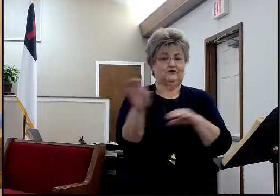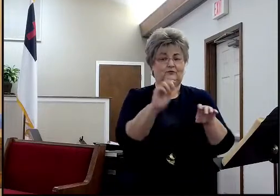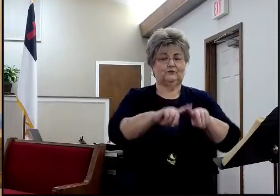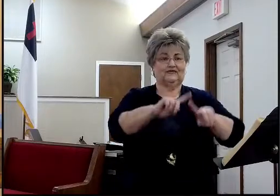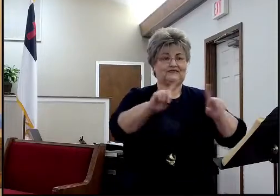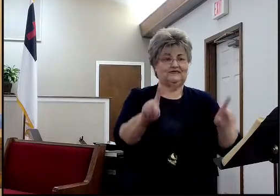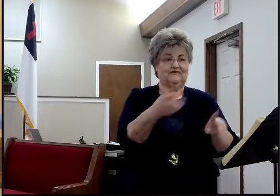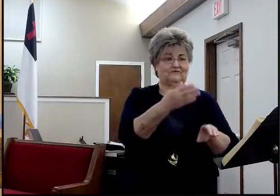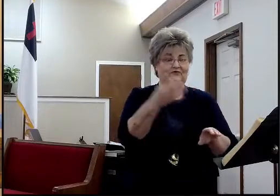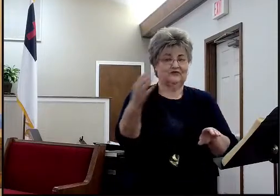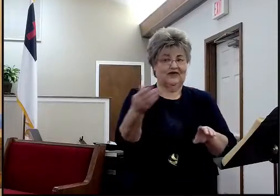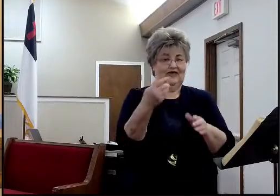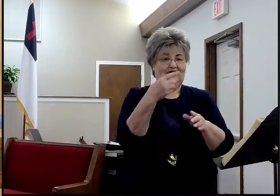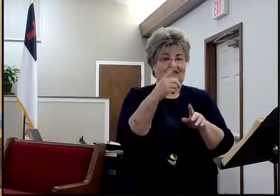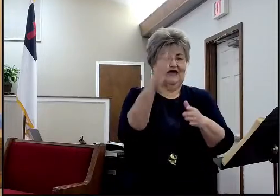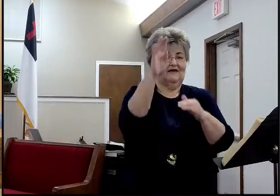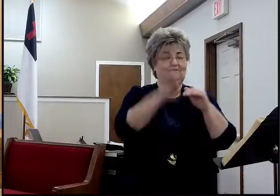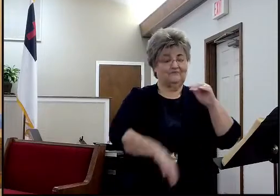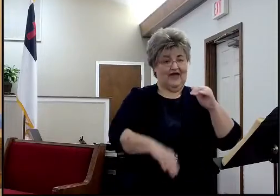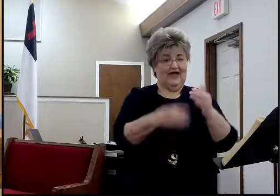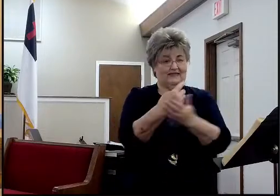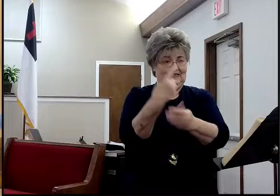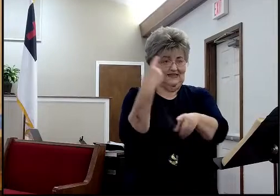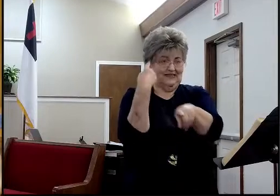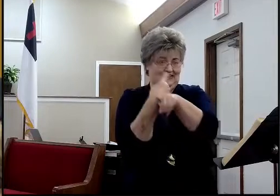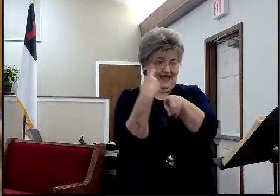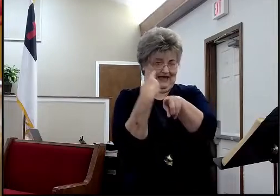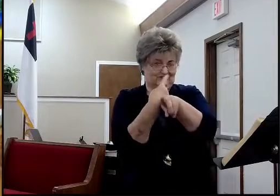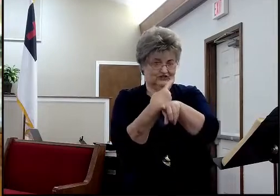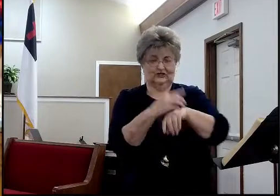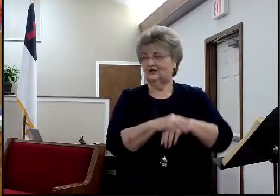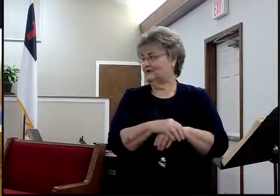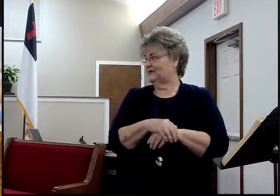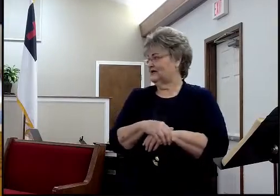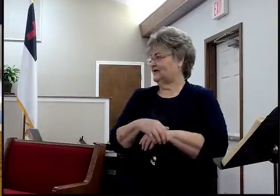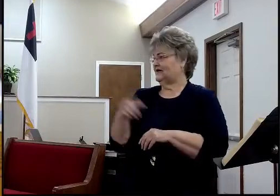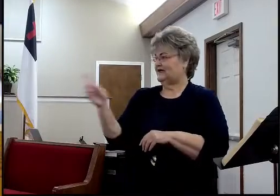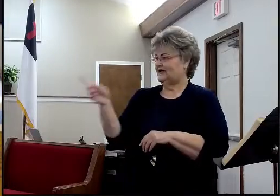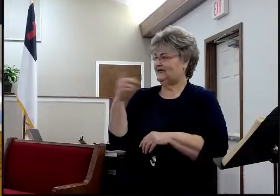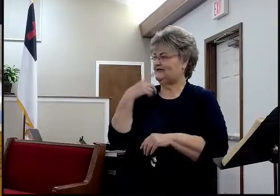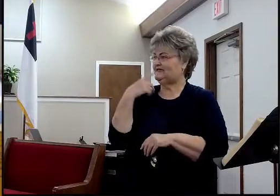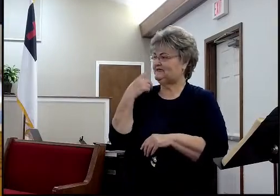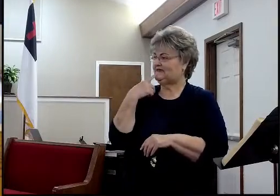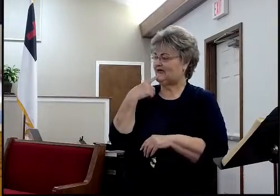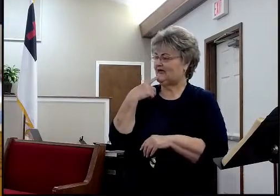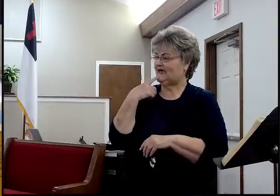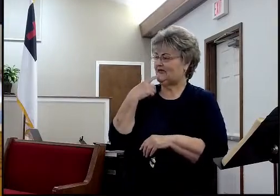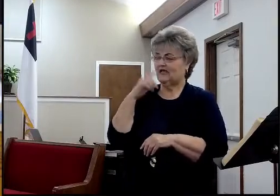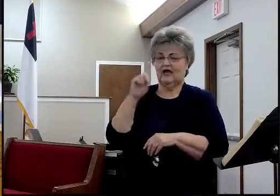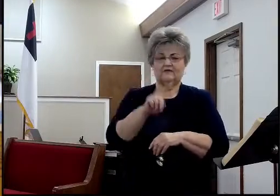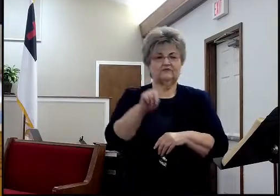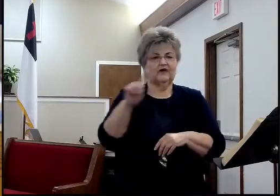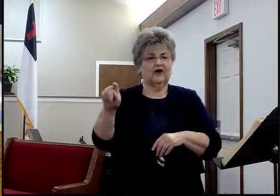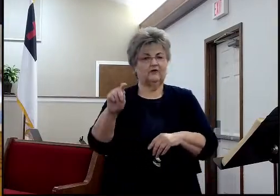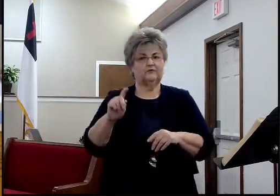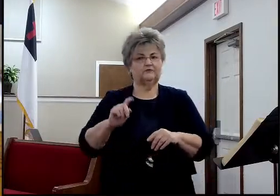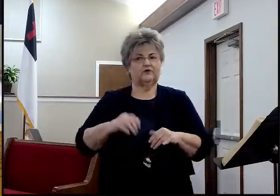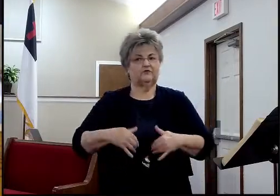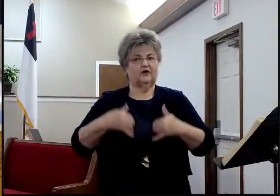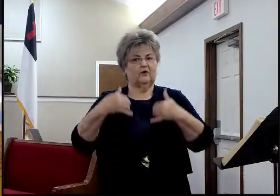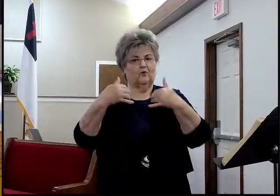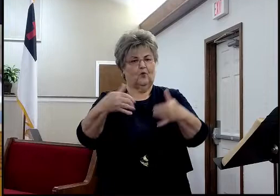Is because I realized that we prepped all this stuff. And y'all didn't get to see them. Does that make sense? These are the awards that we're giving out